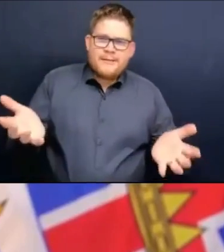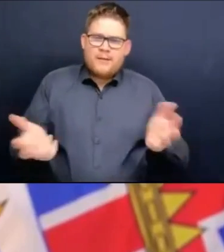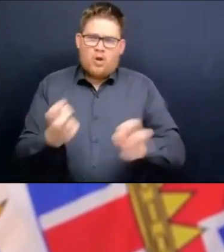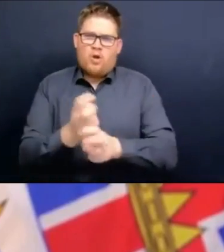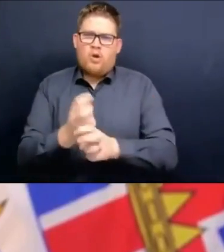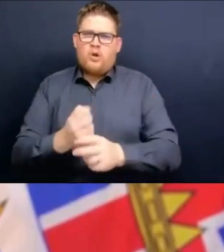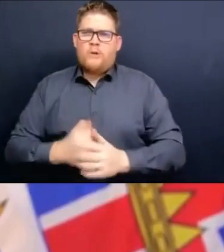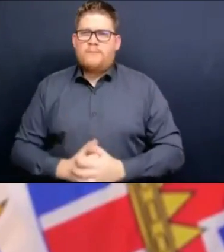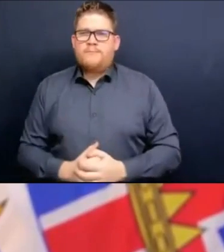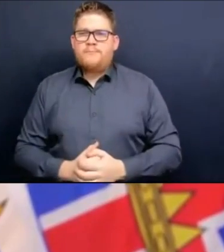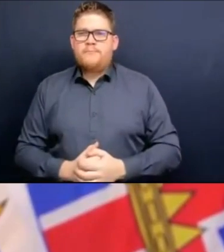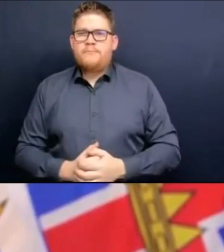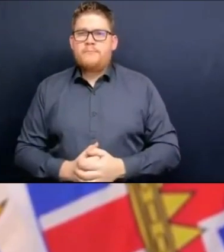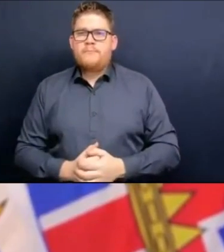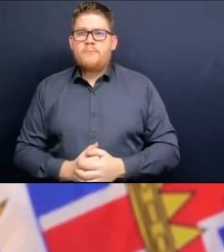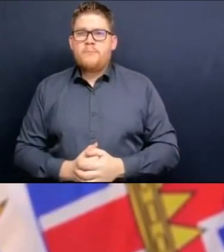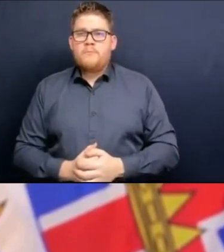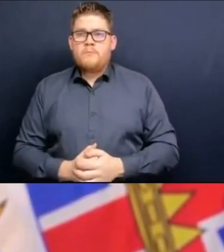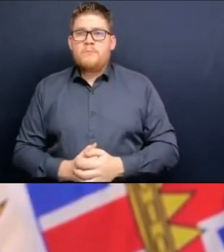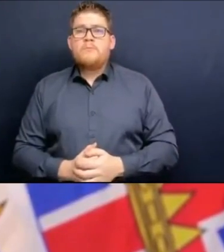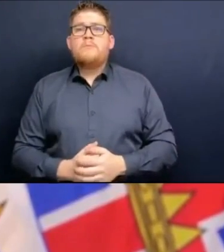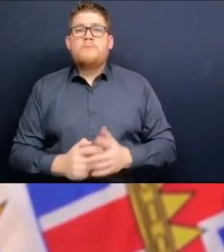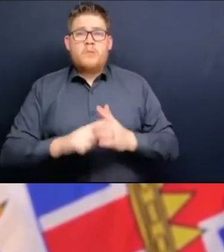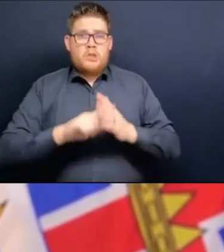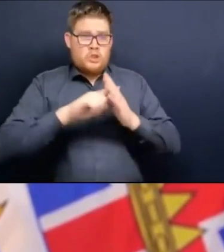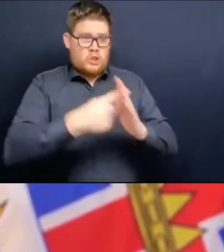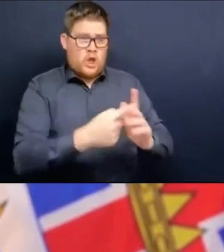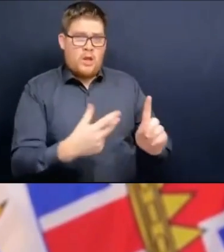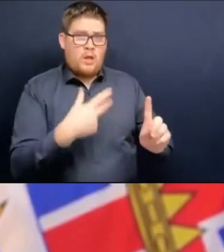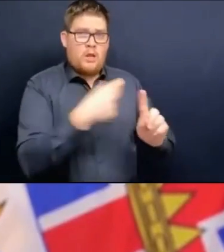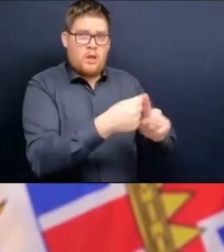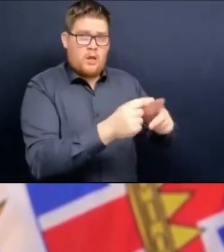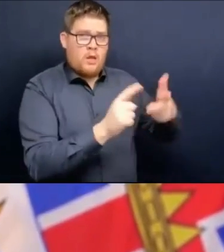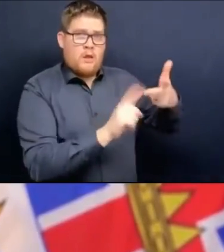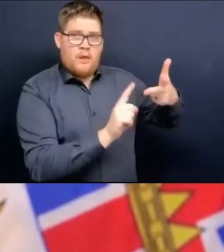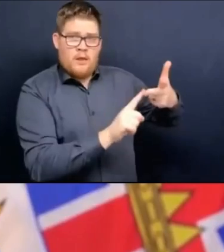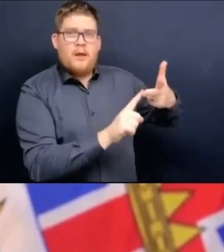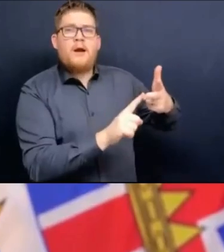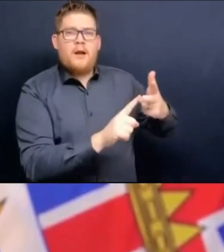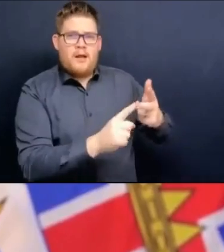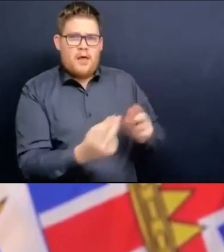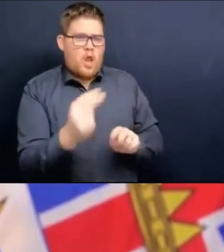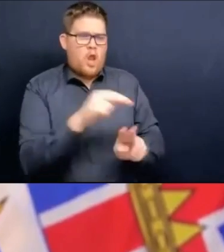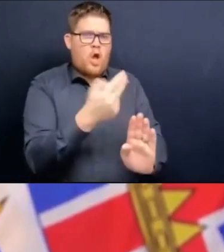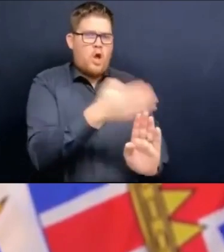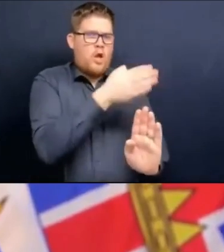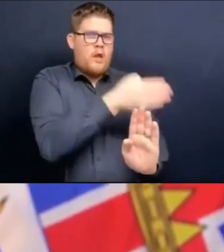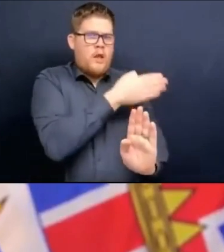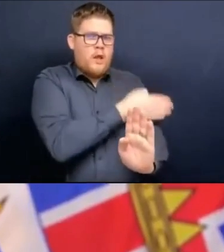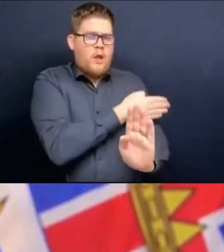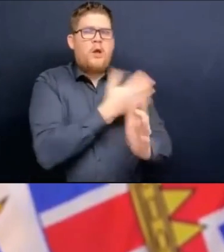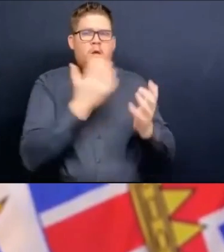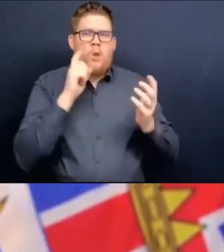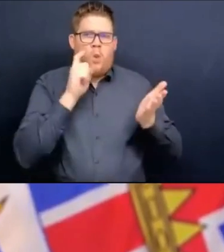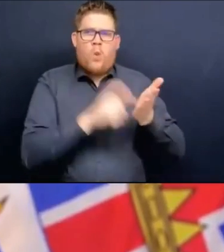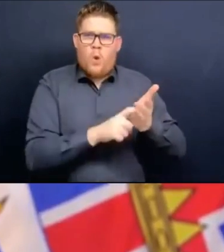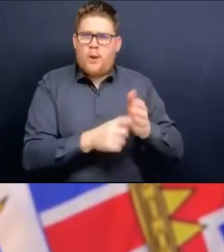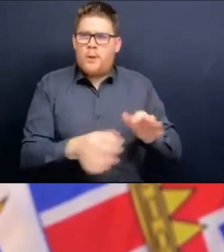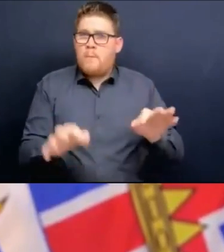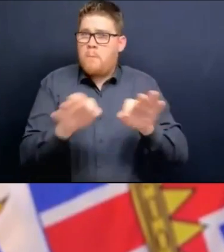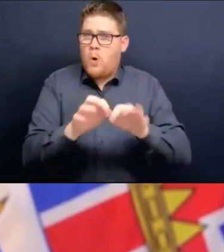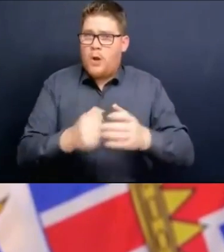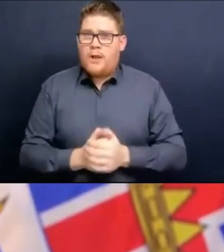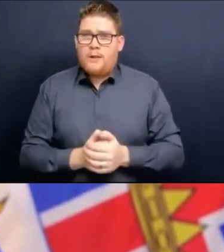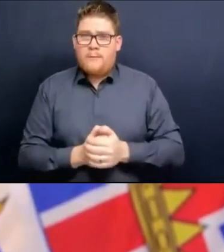immunization program have proved to be very important in longer-term protection, that interval between dose one and dose two,